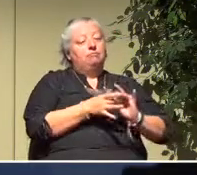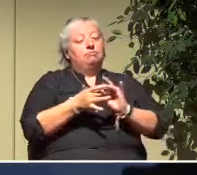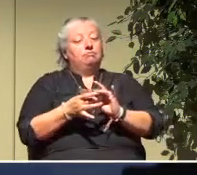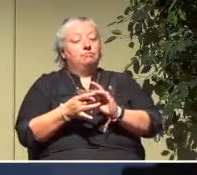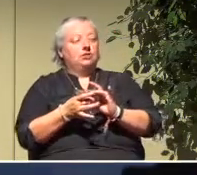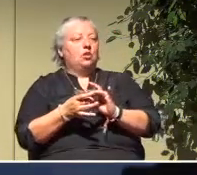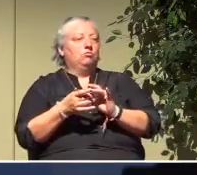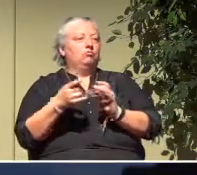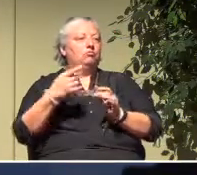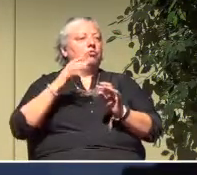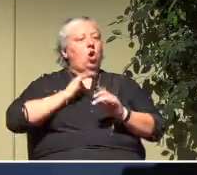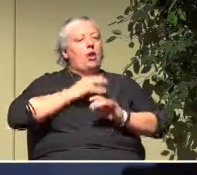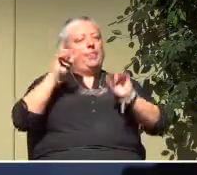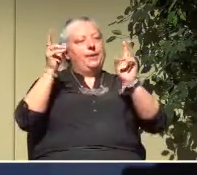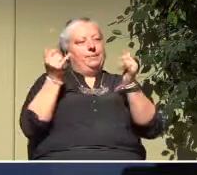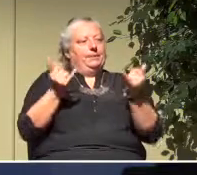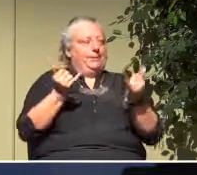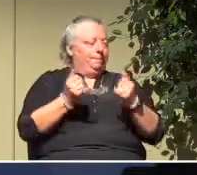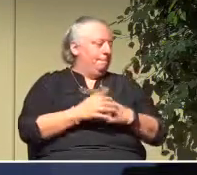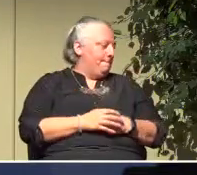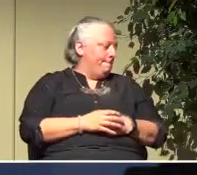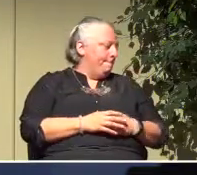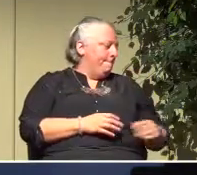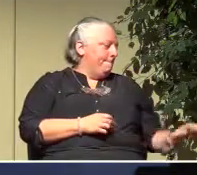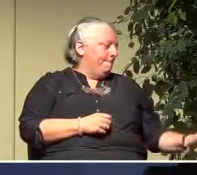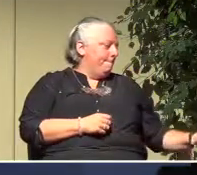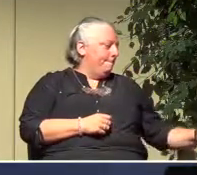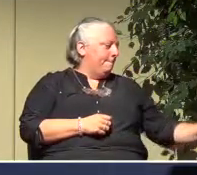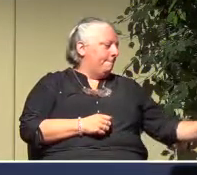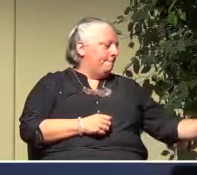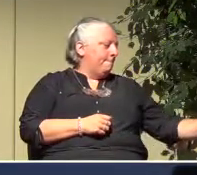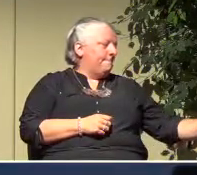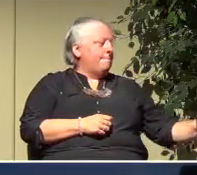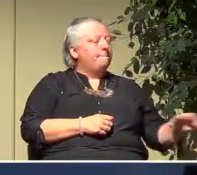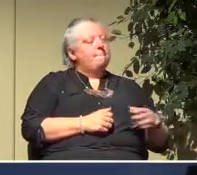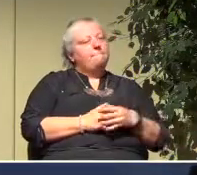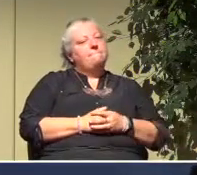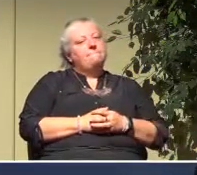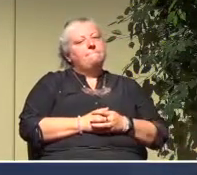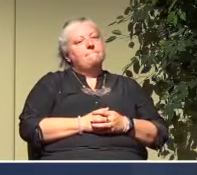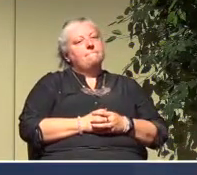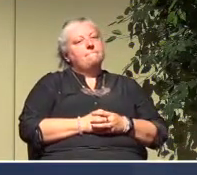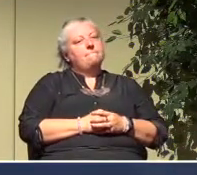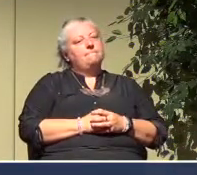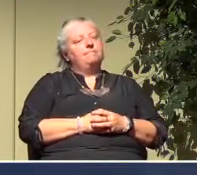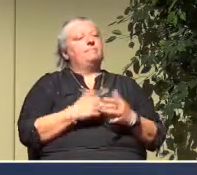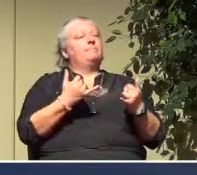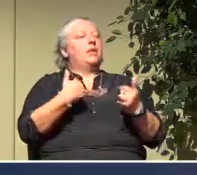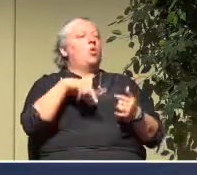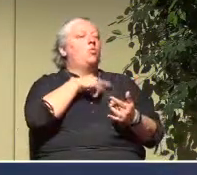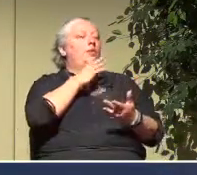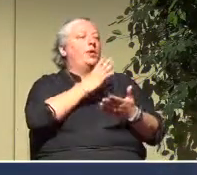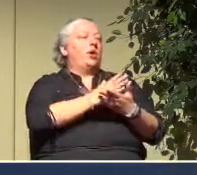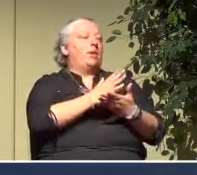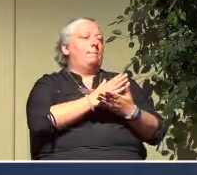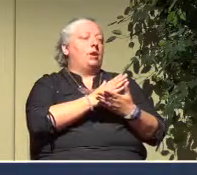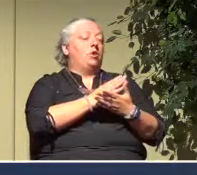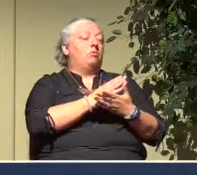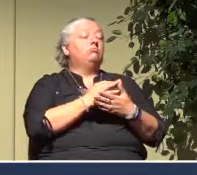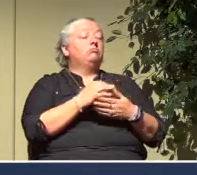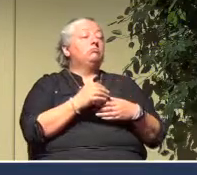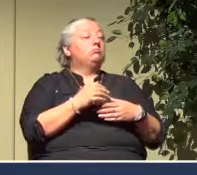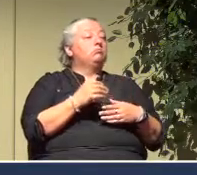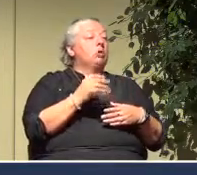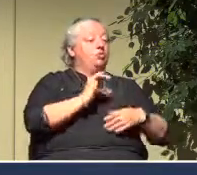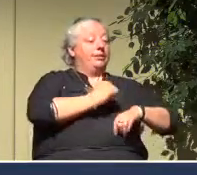Because this morning, we're talking about the second of six themes